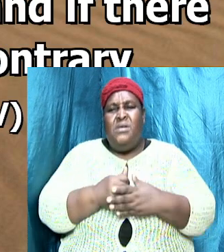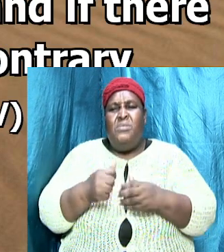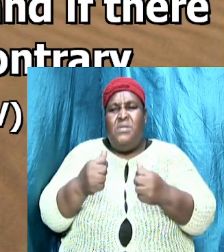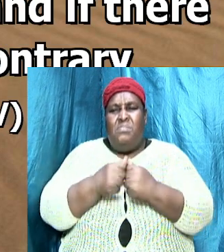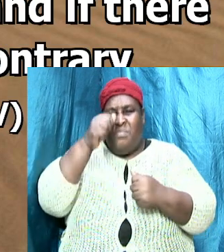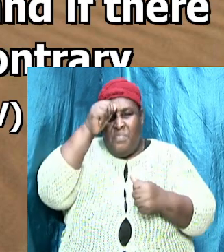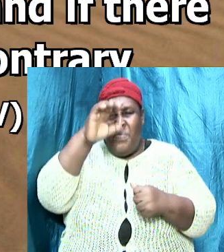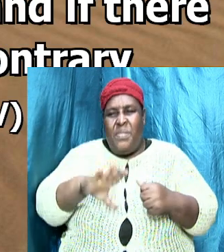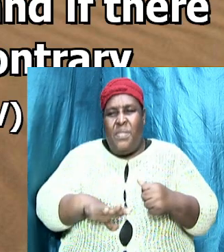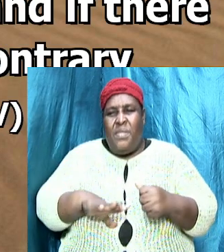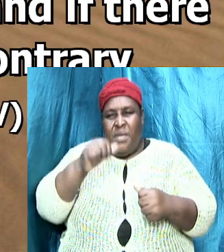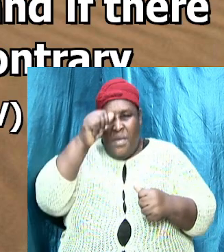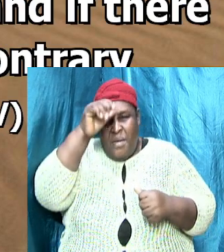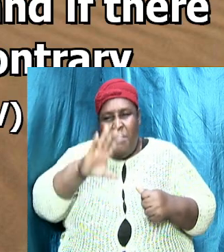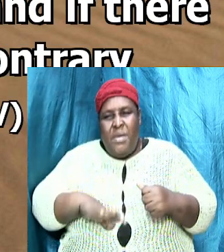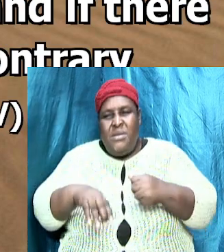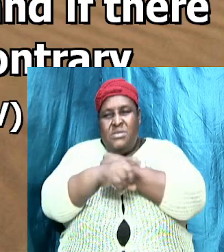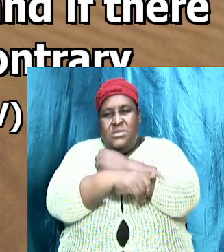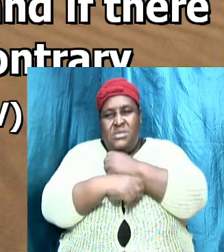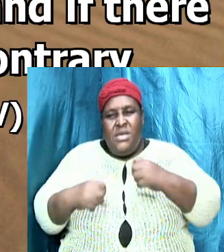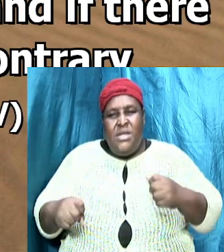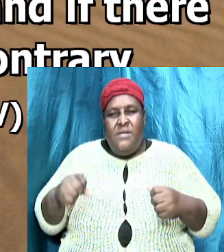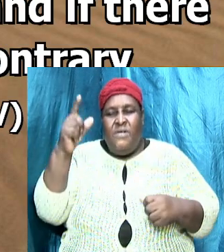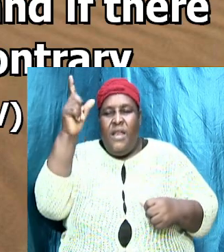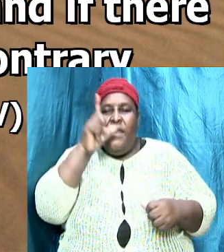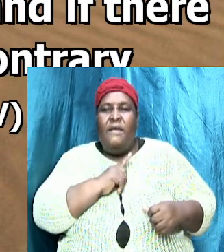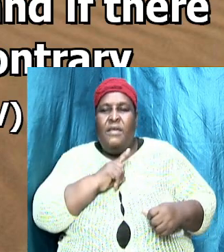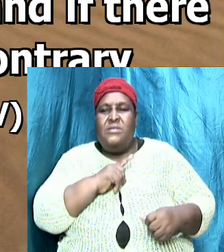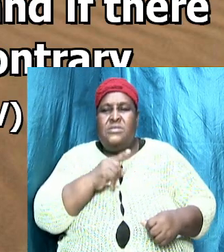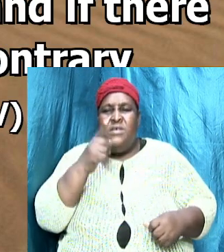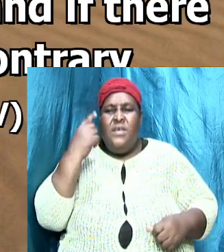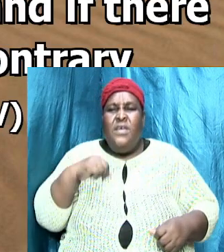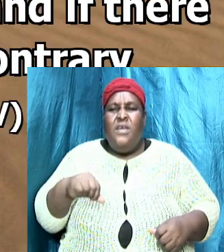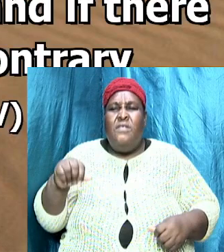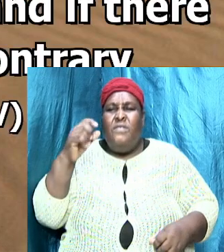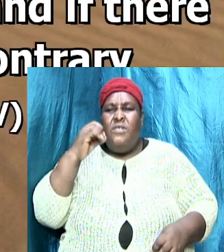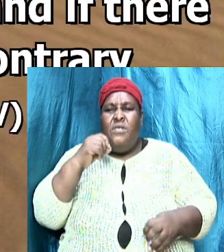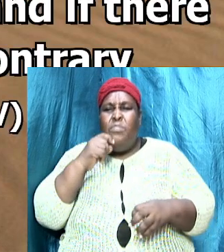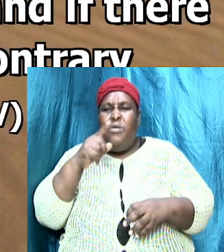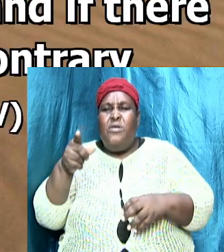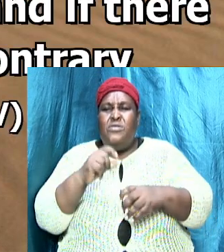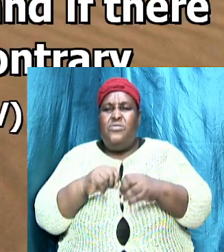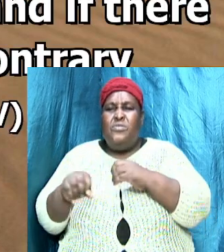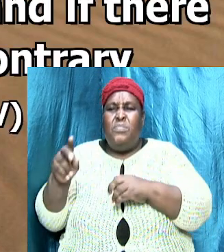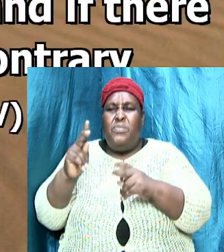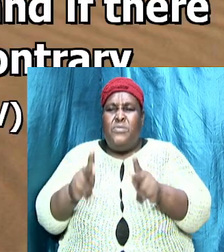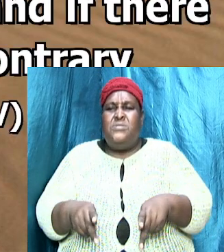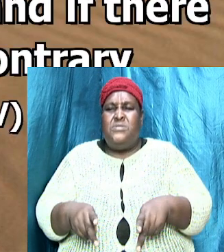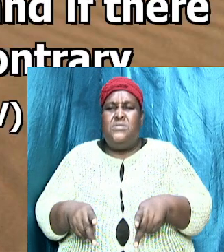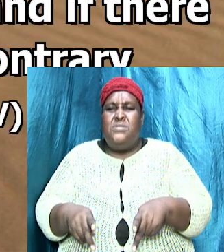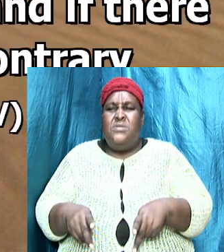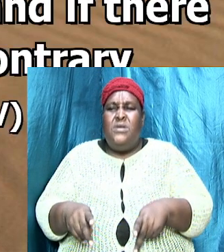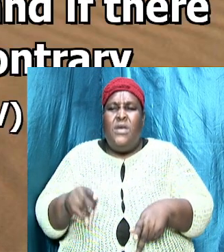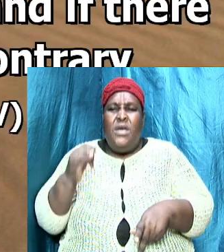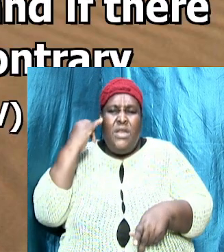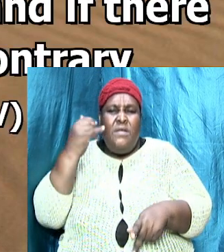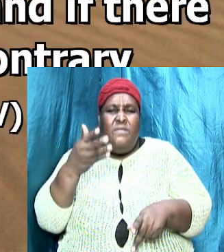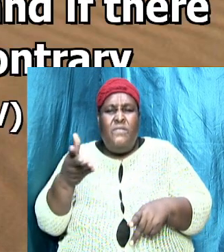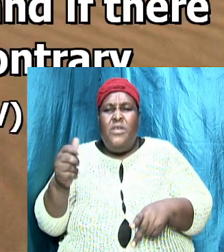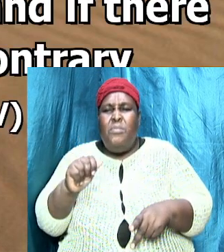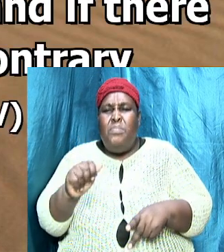men stealers for liars for pejor for